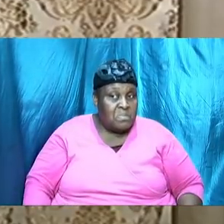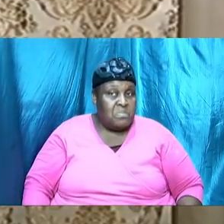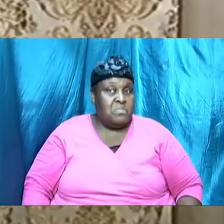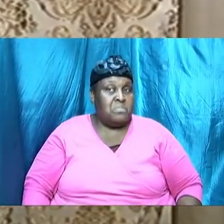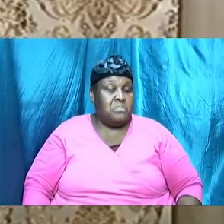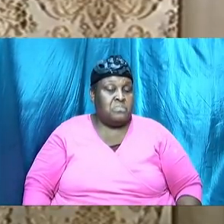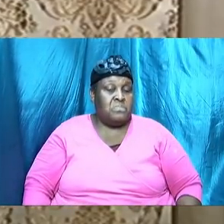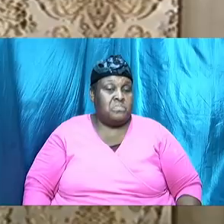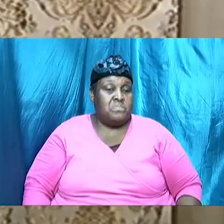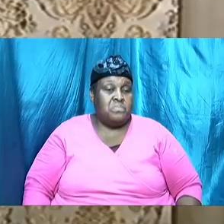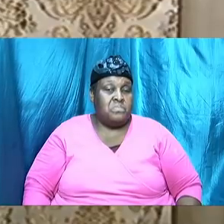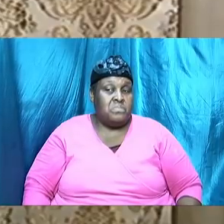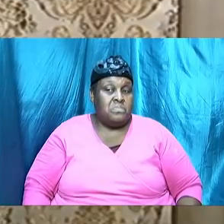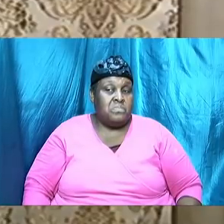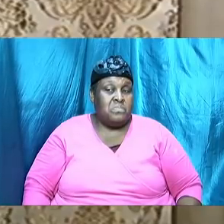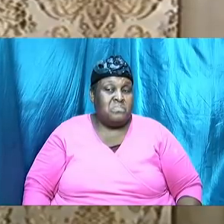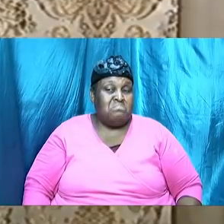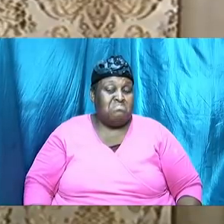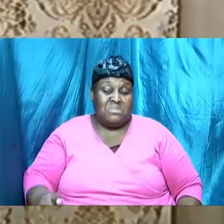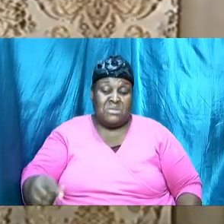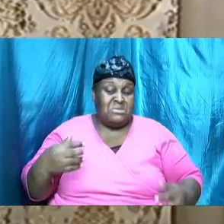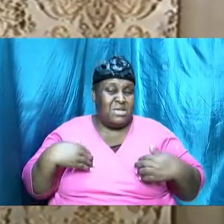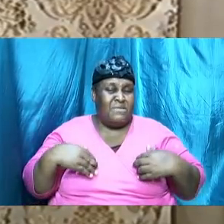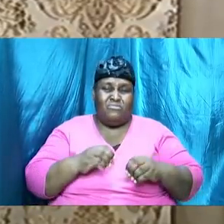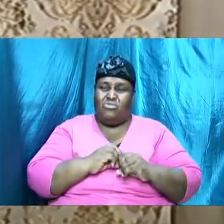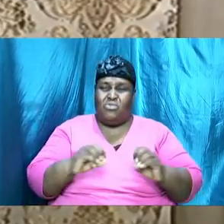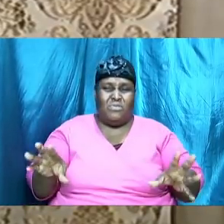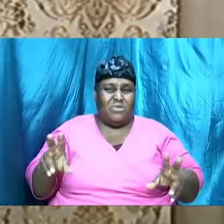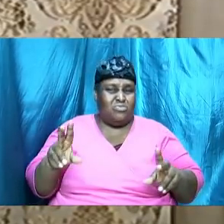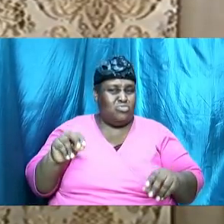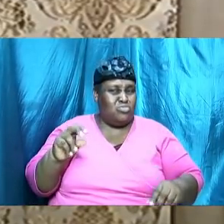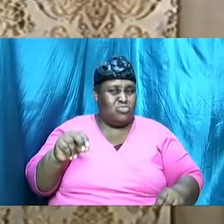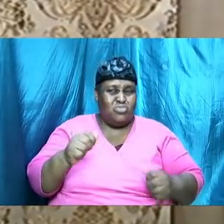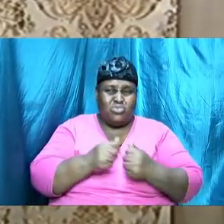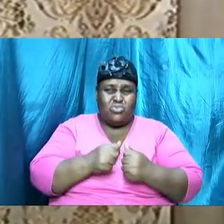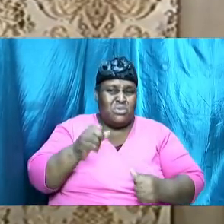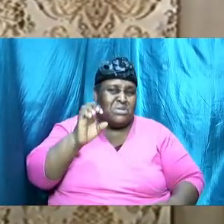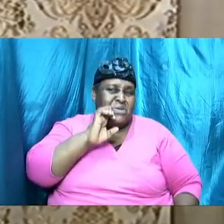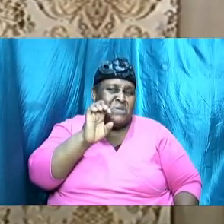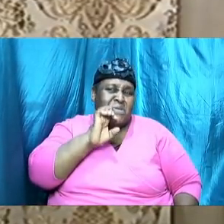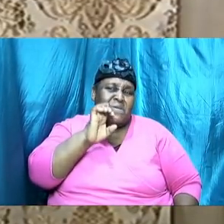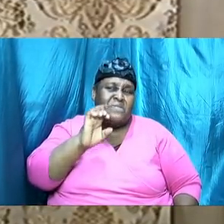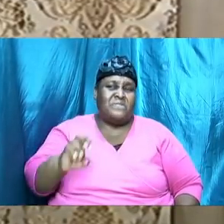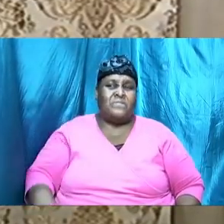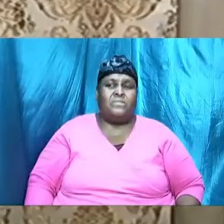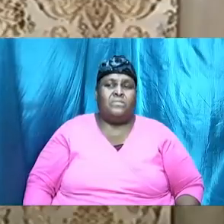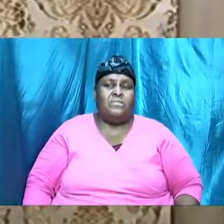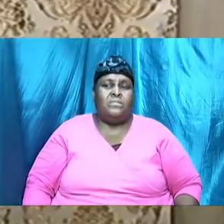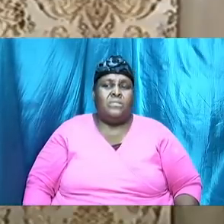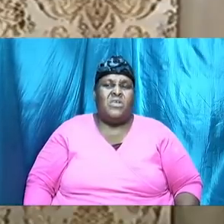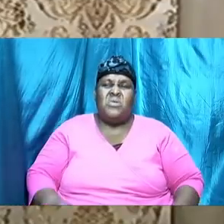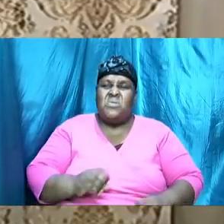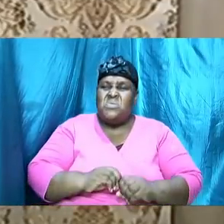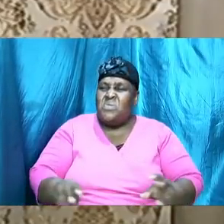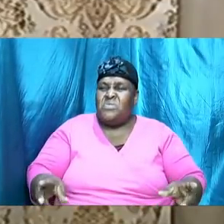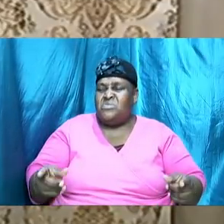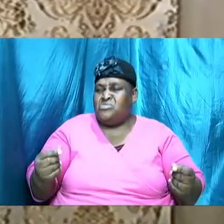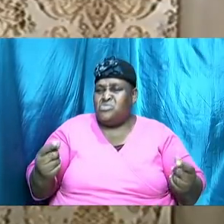this this nothing to do with Eve if that is where you think I'm going this has nothing to do